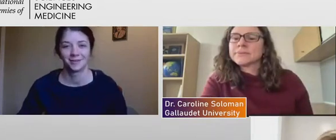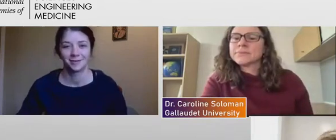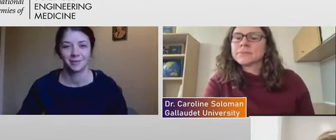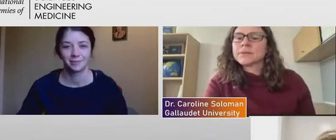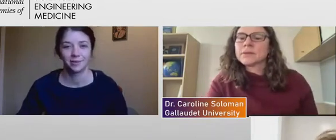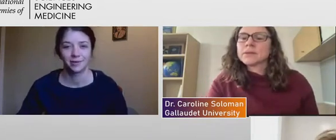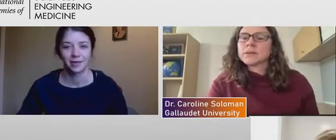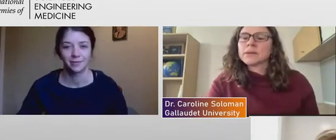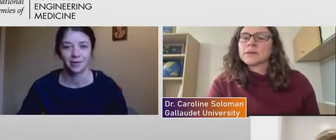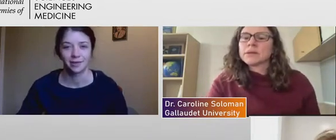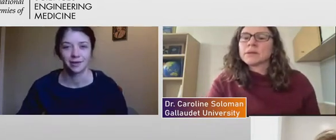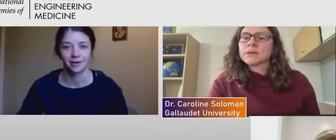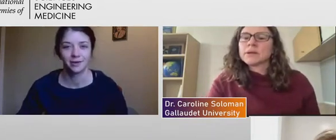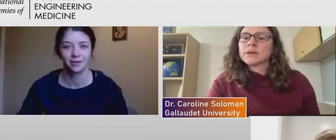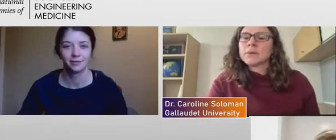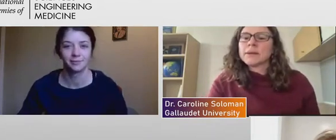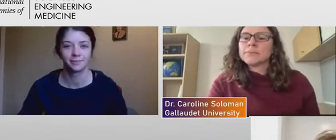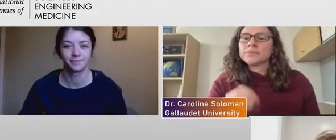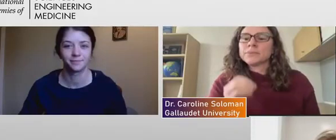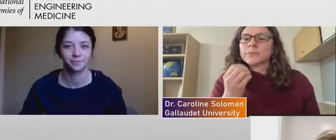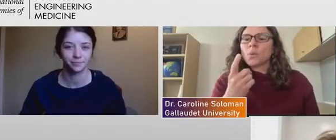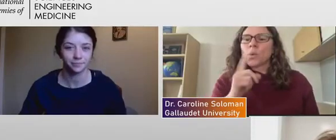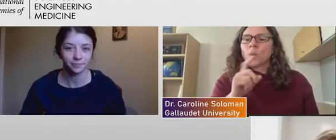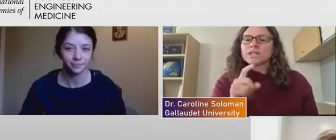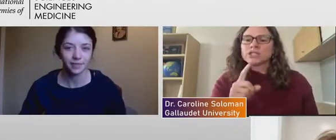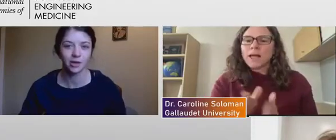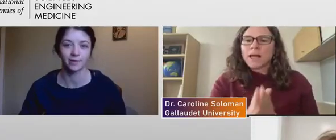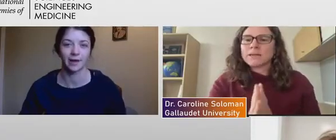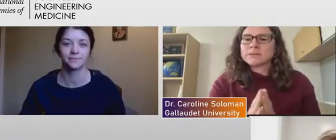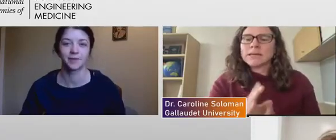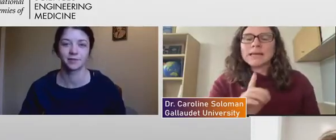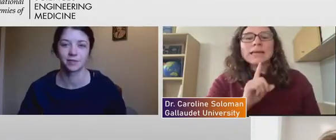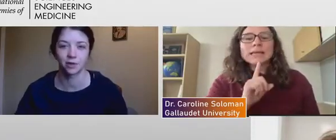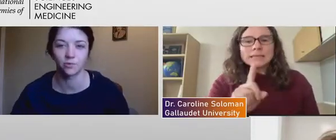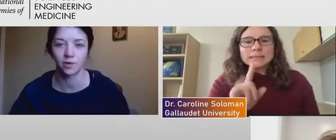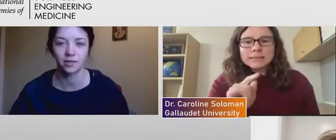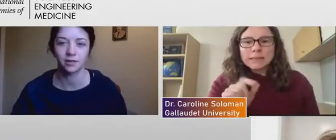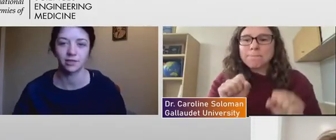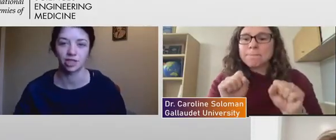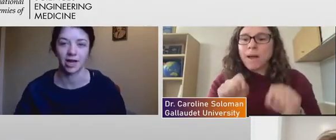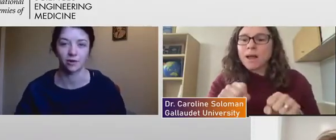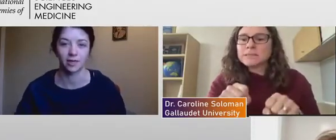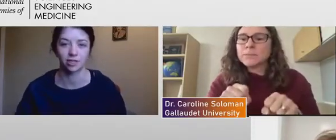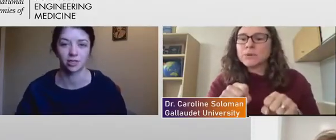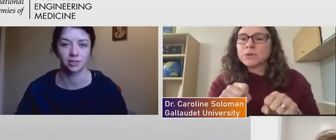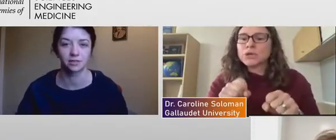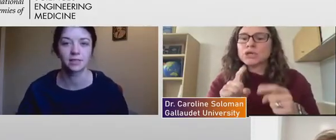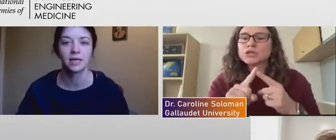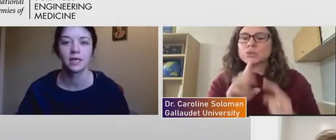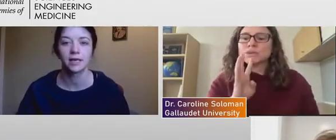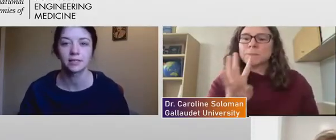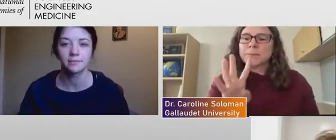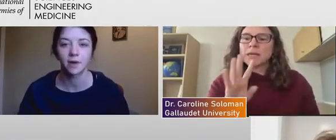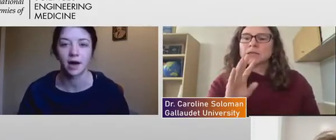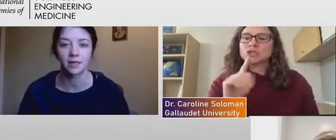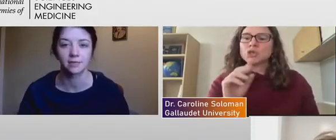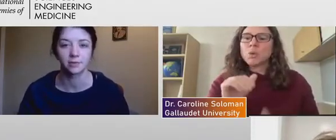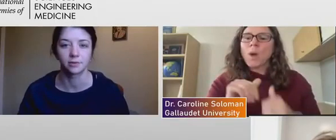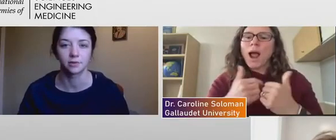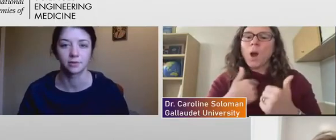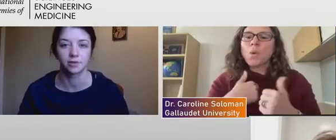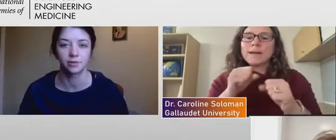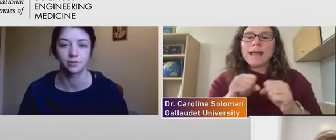Let me pull it up here. Okay, so one of the chat questions. Is it